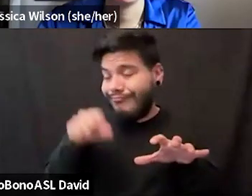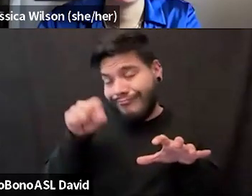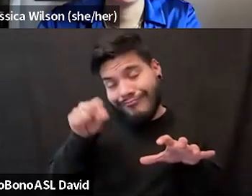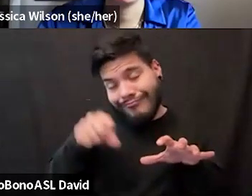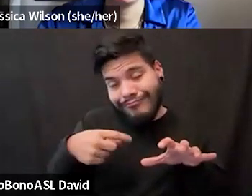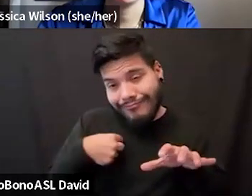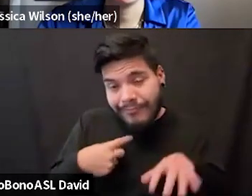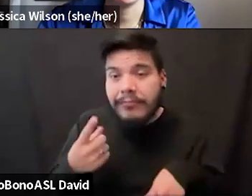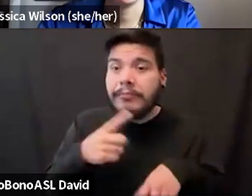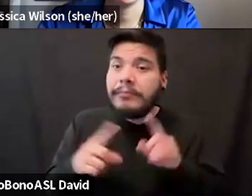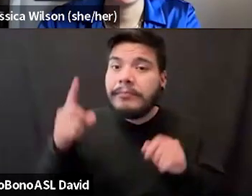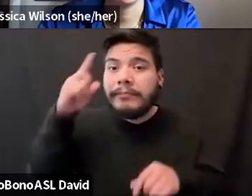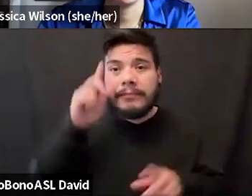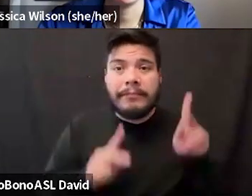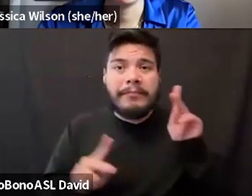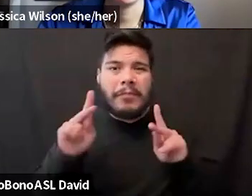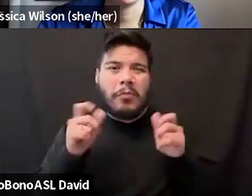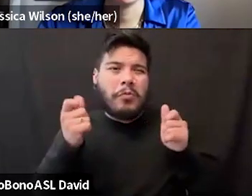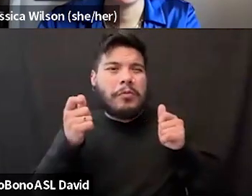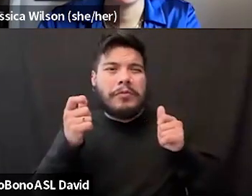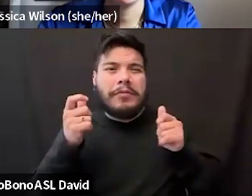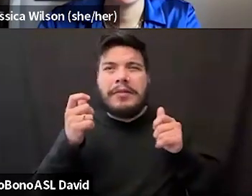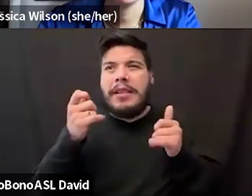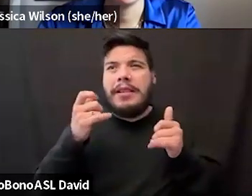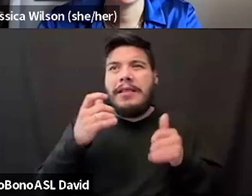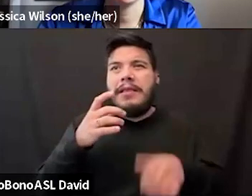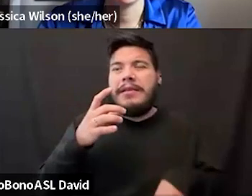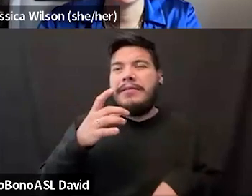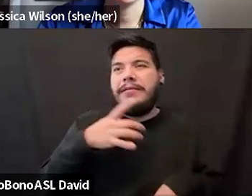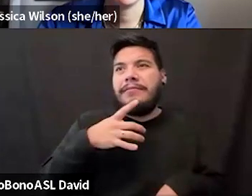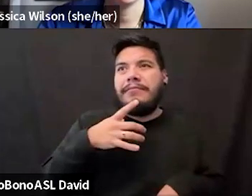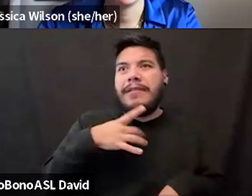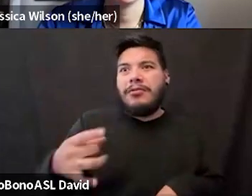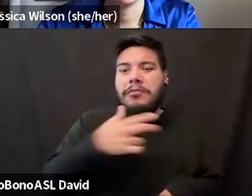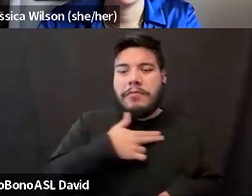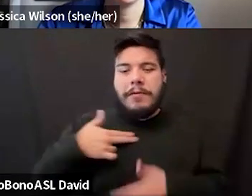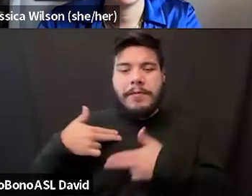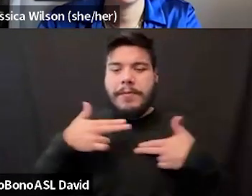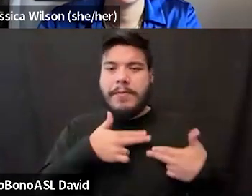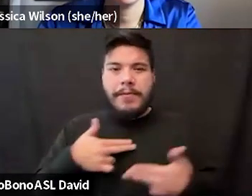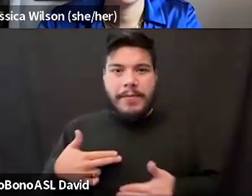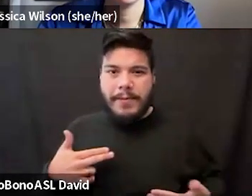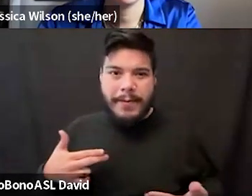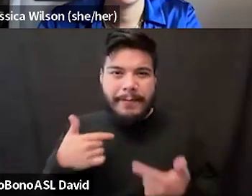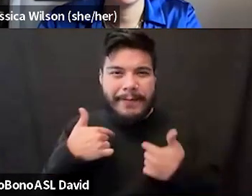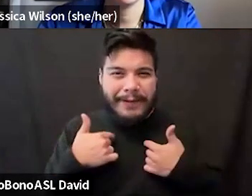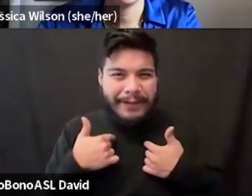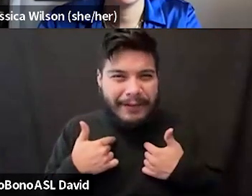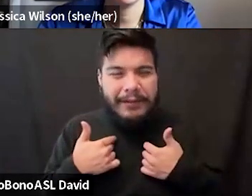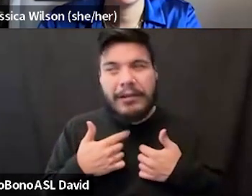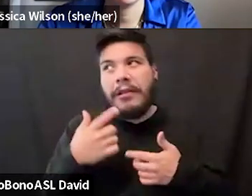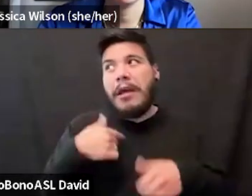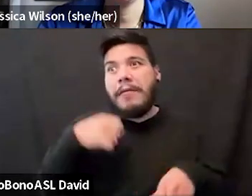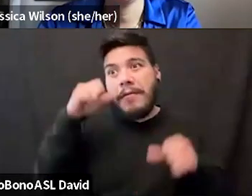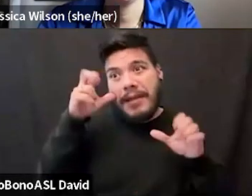I think that people like to place all sorts of personality traits on me because of that. You know, one that I'm an amazing dancer,